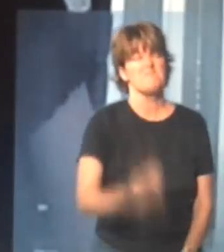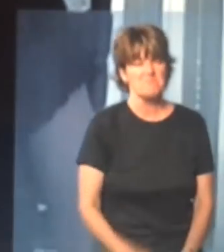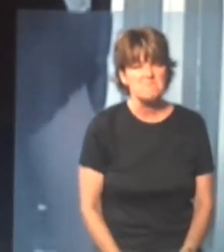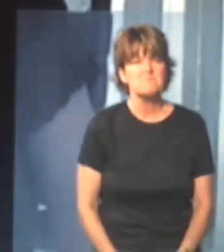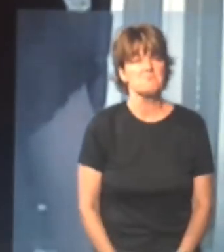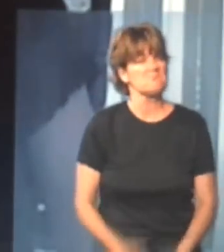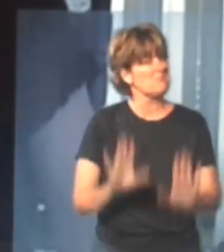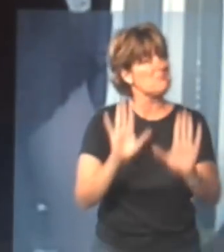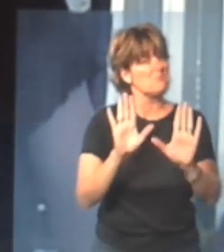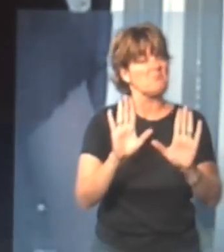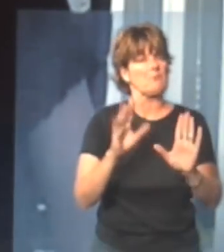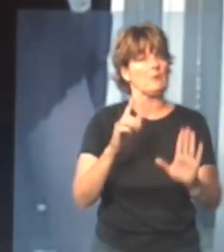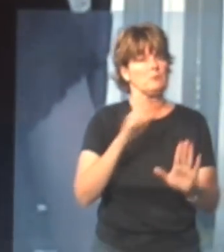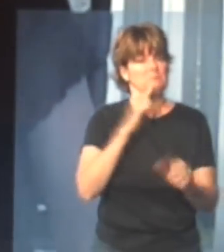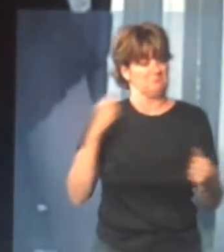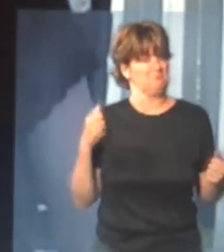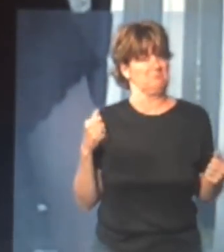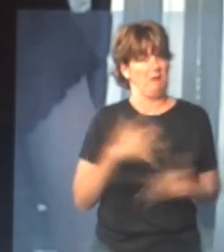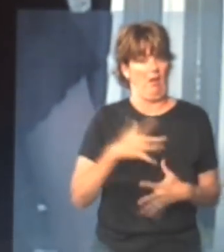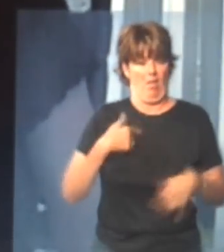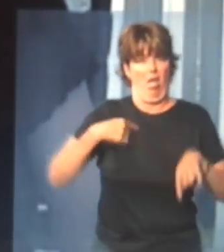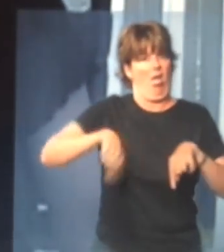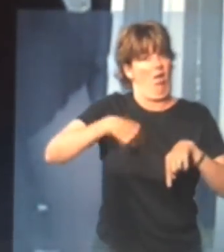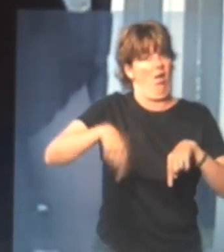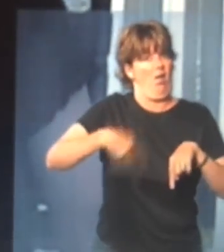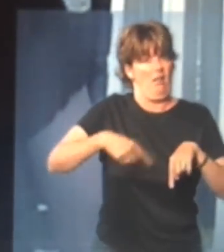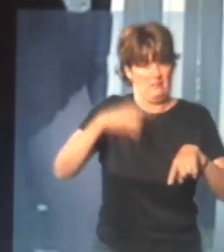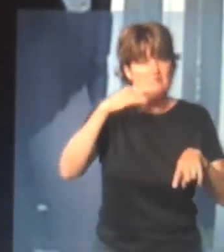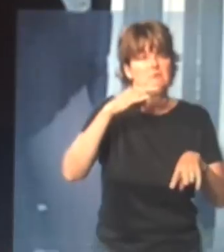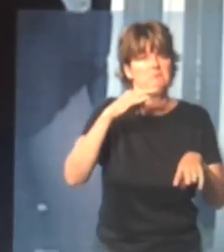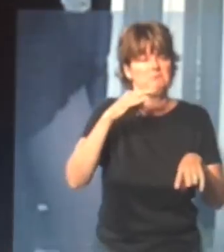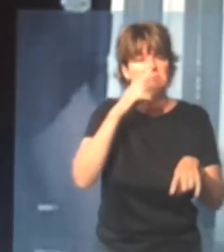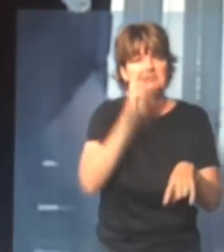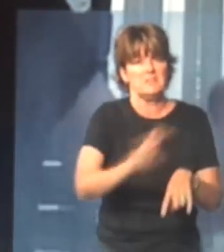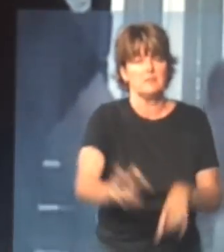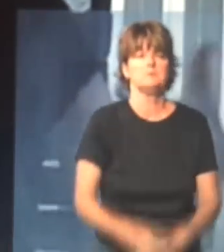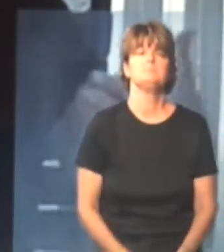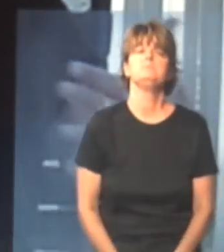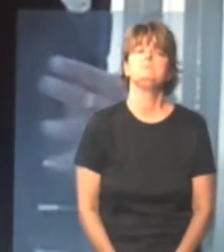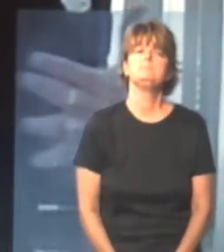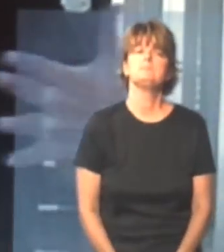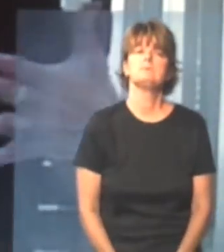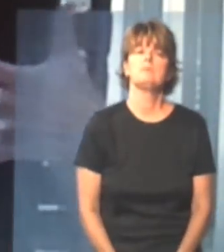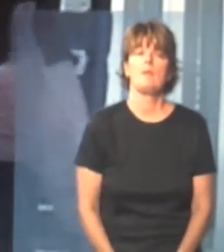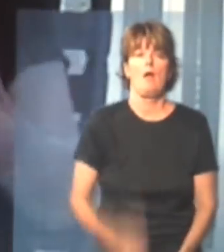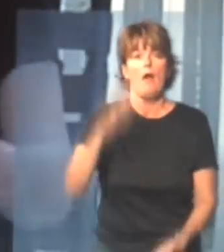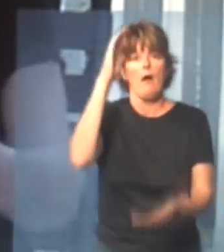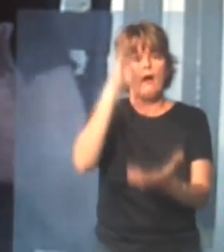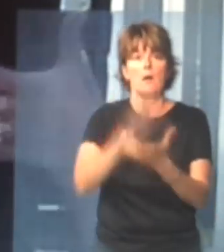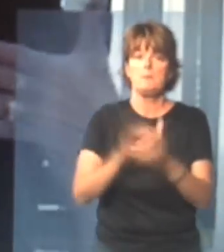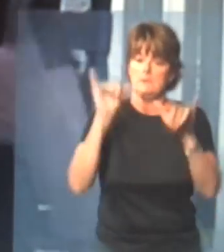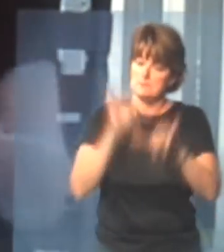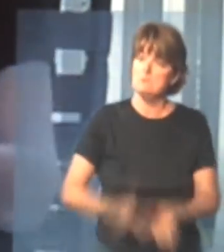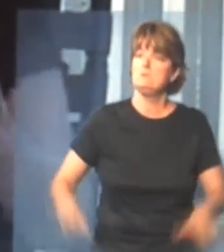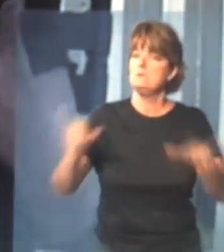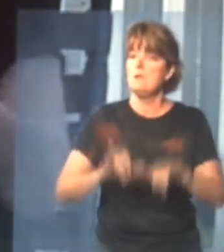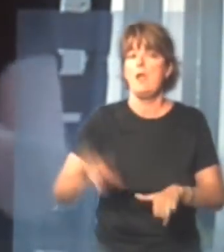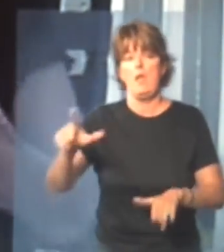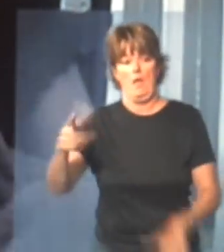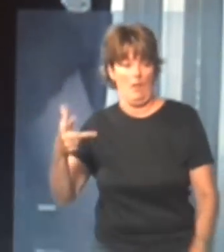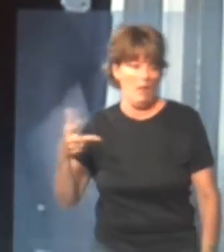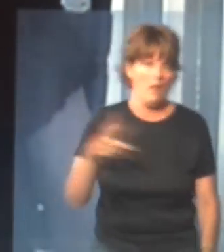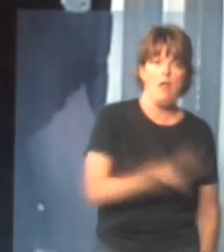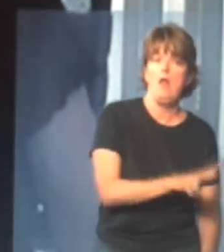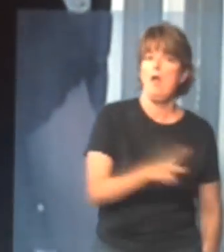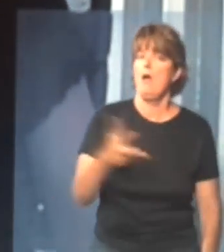and I, I petrified the snakes, and so my husband, you know, we kept going to the deck, the dock,